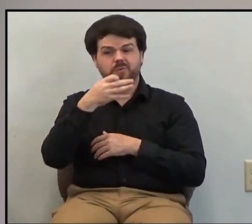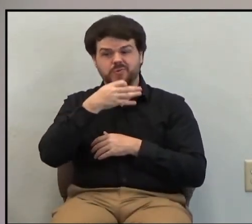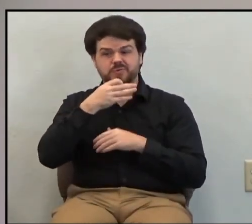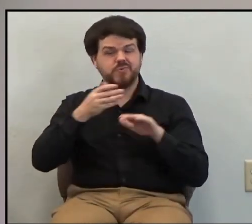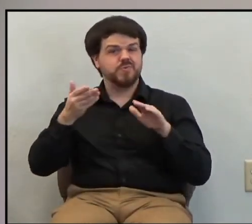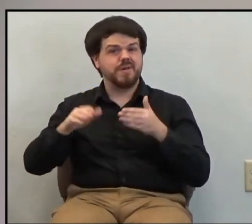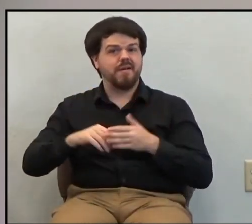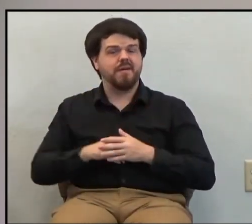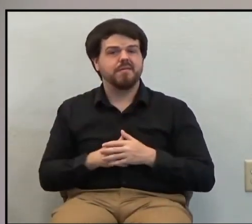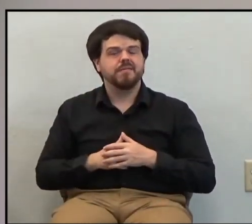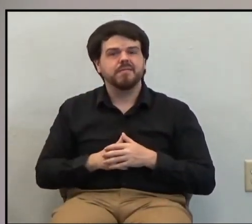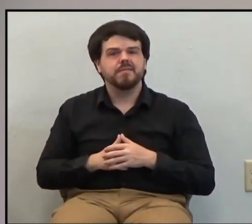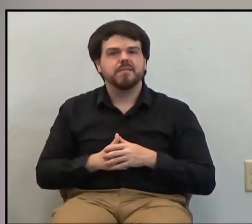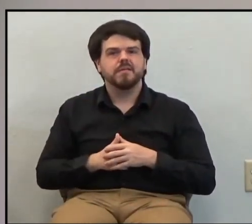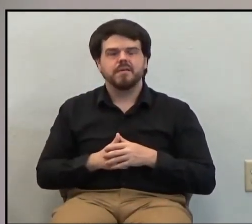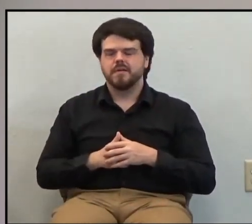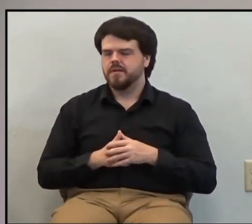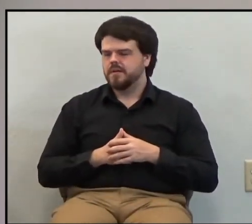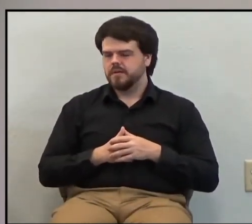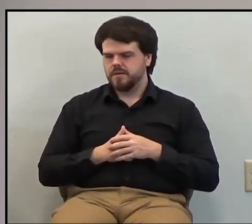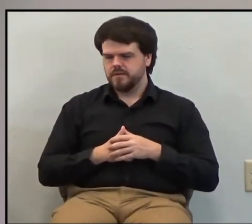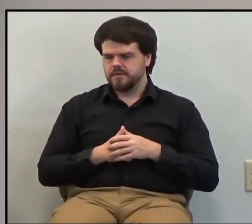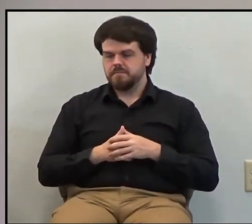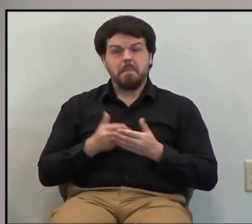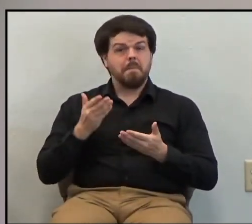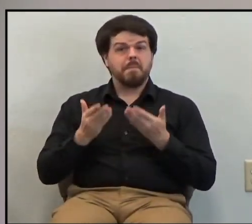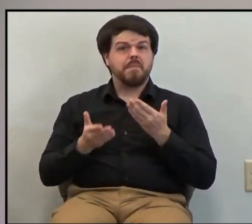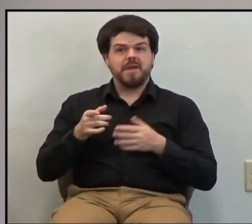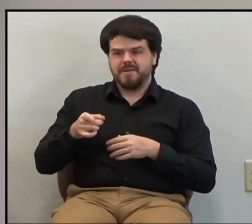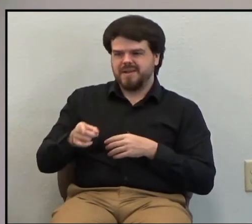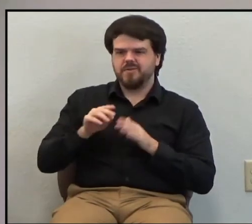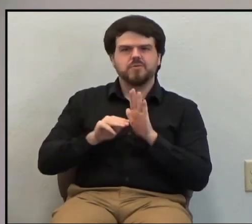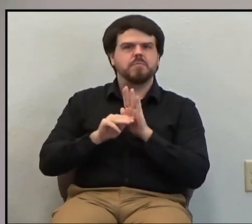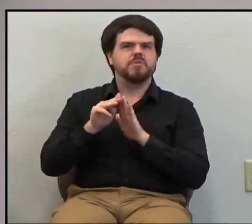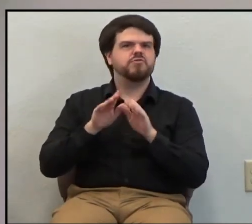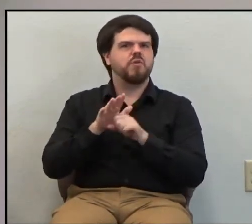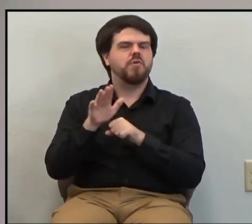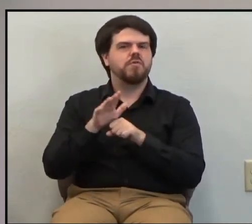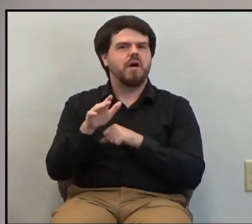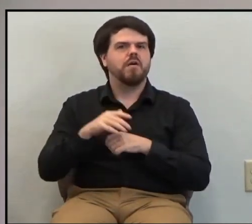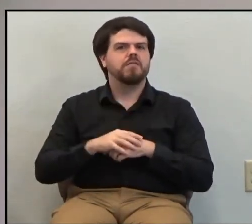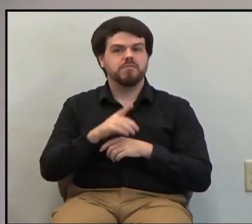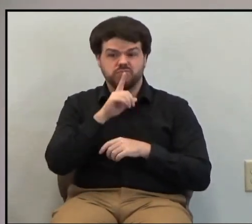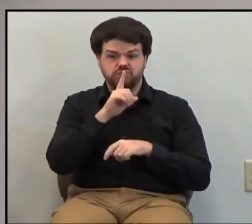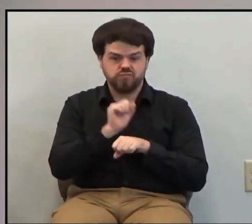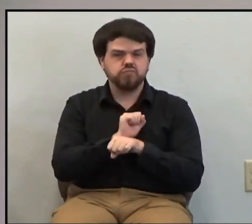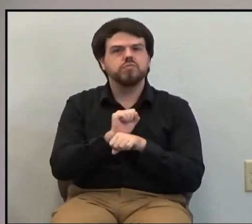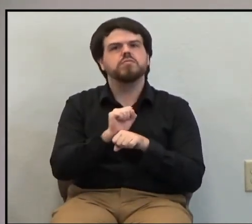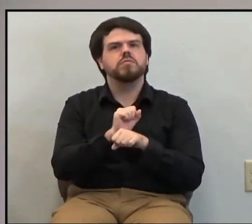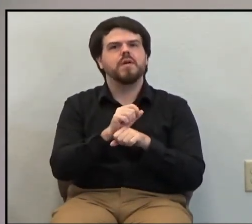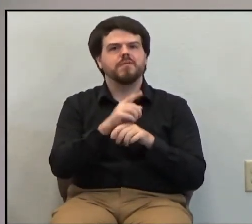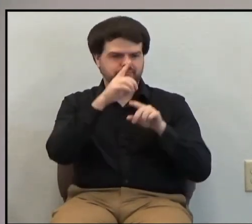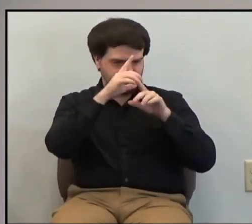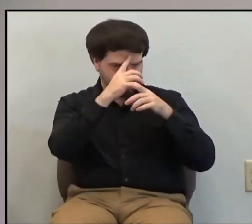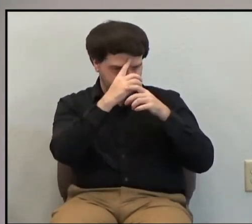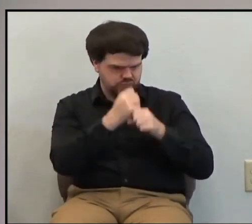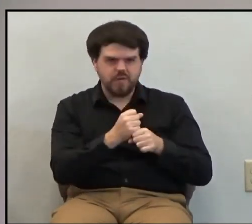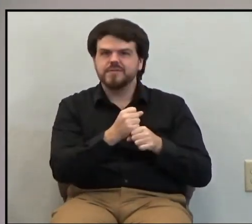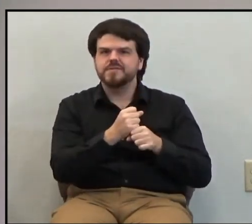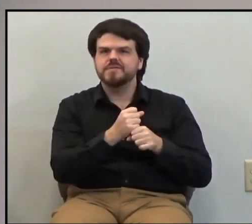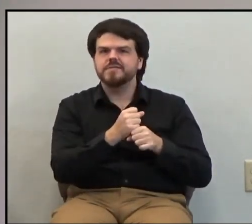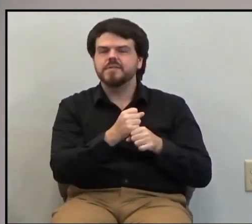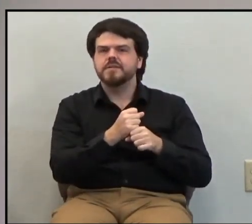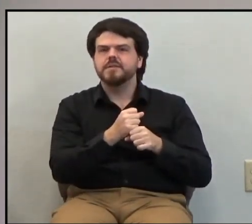I don't know, but maybe by this time he was mature enough to really entrust the work of the gospel to